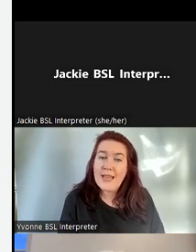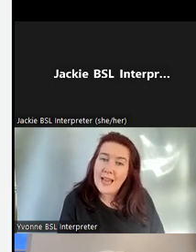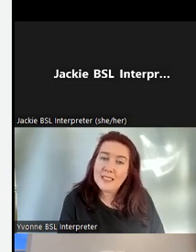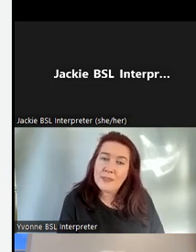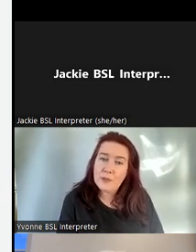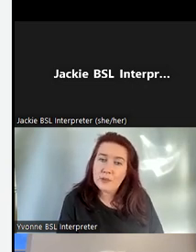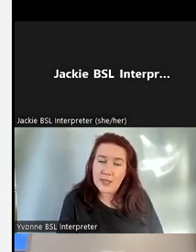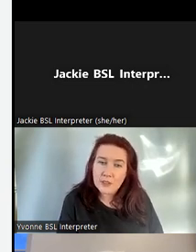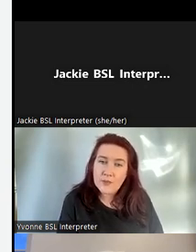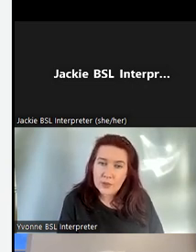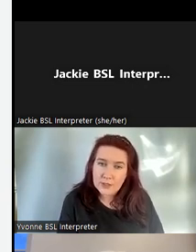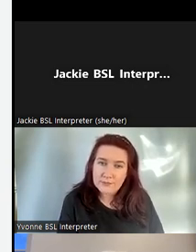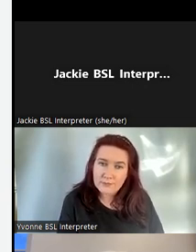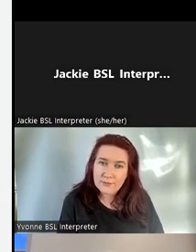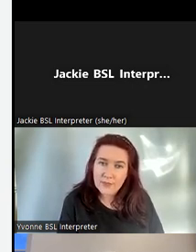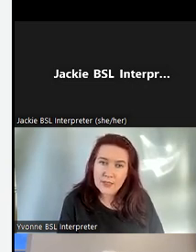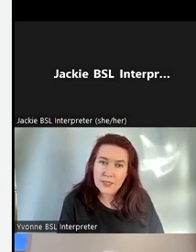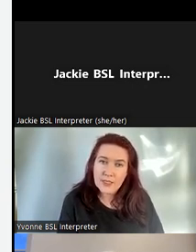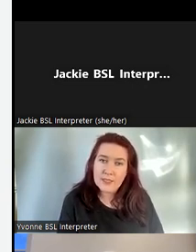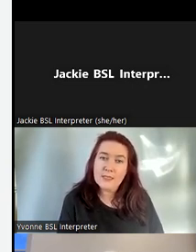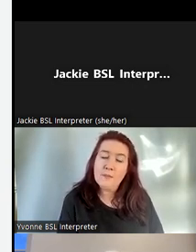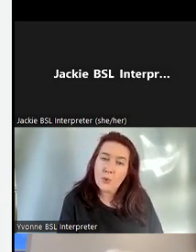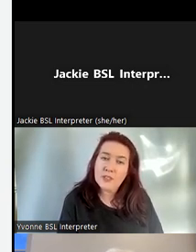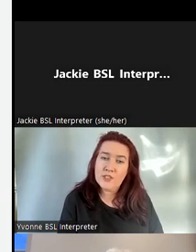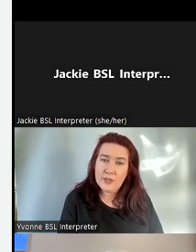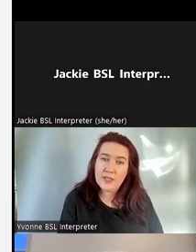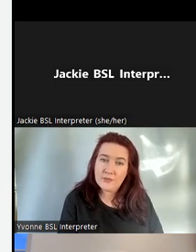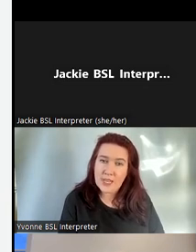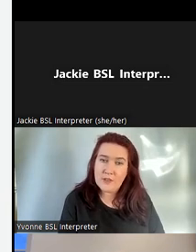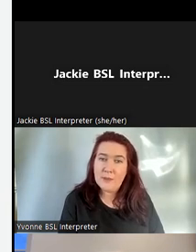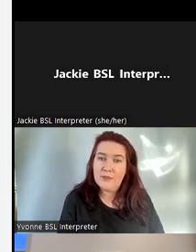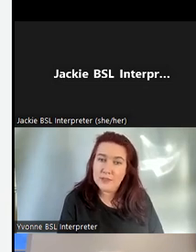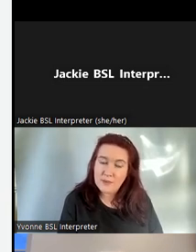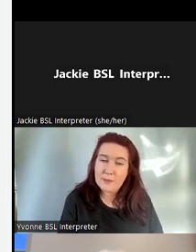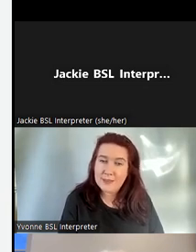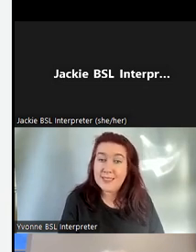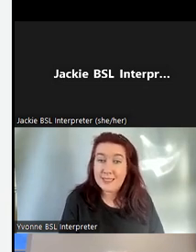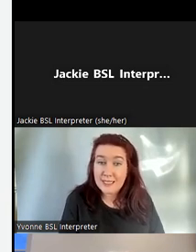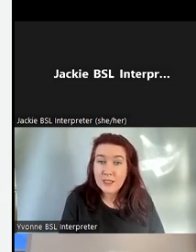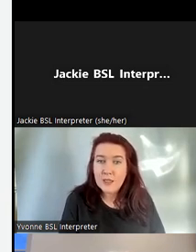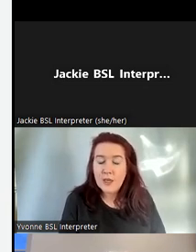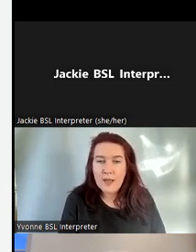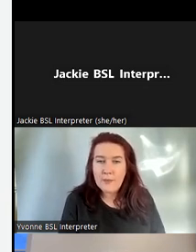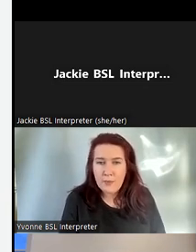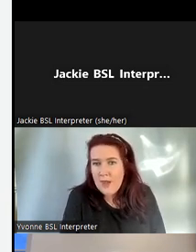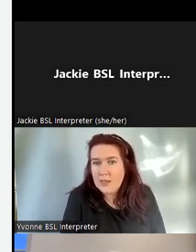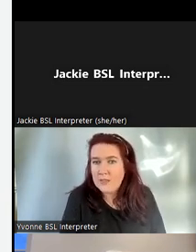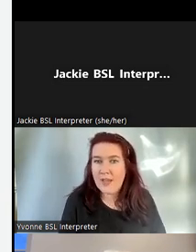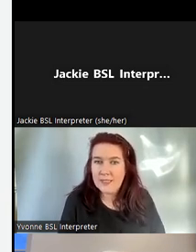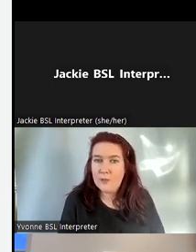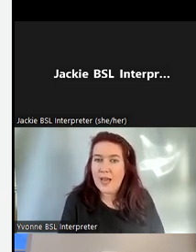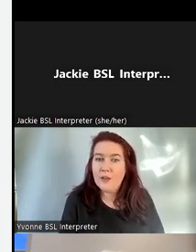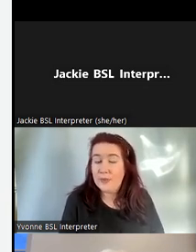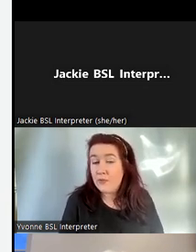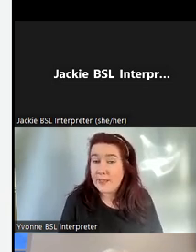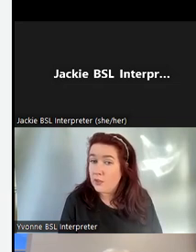and it has been a real challenge for us because it's important to share this for Deaf people and for Deaf people to see the artifacts